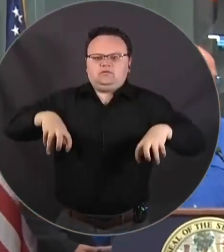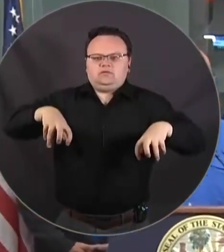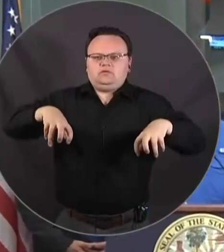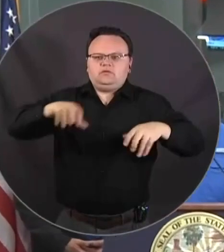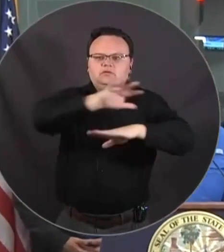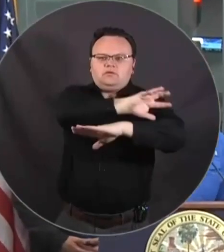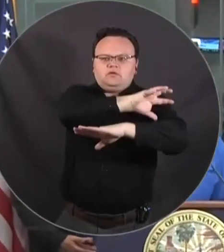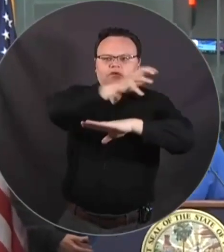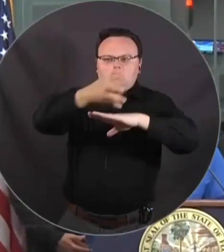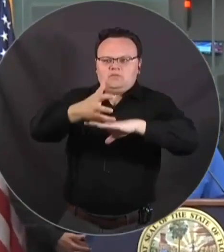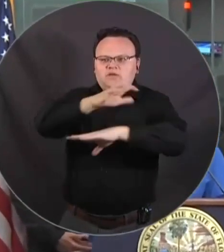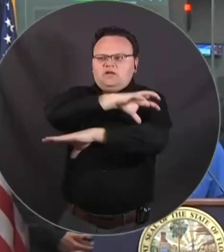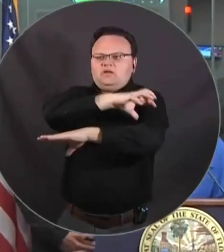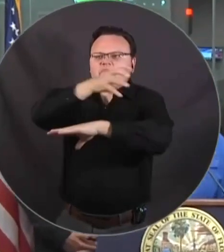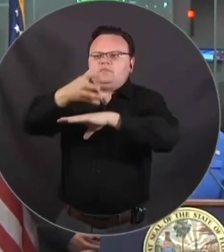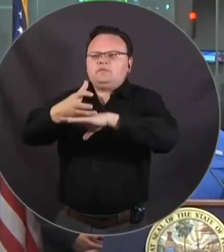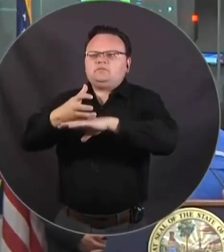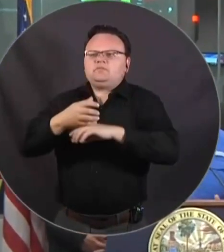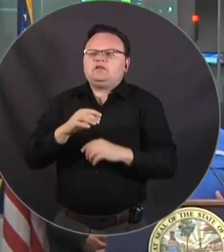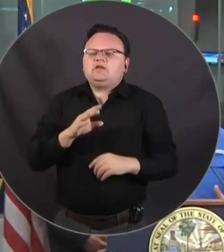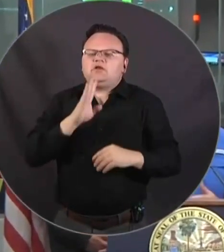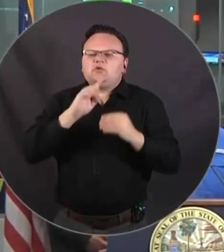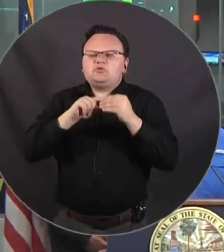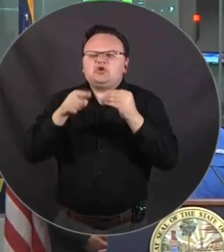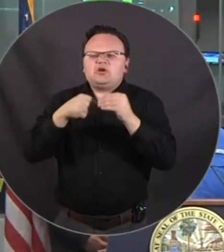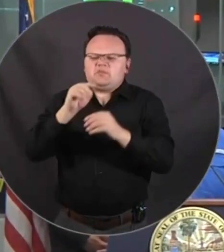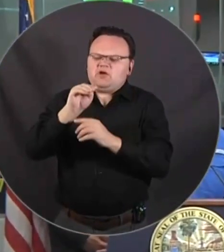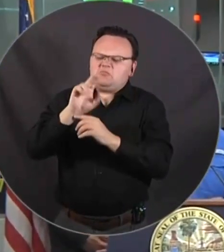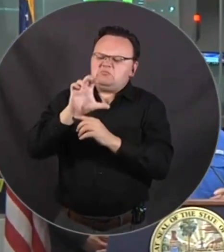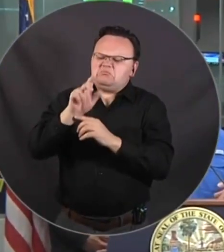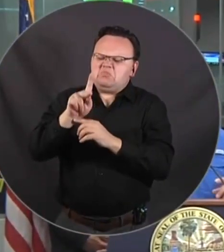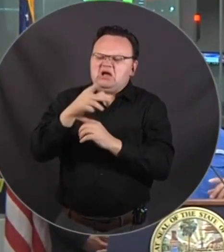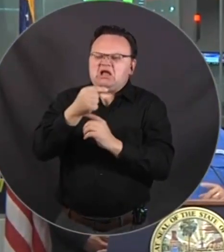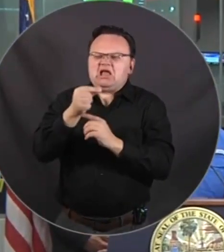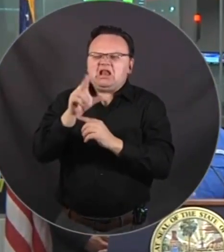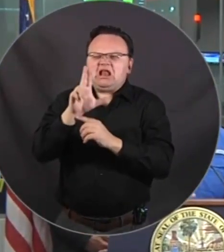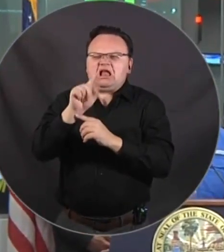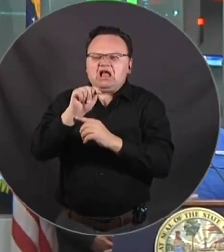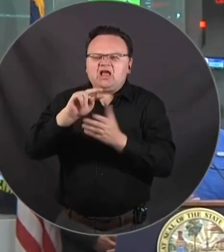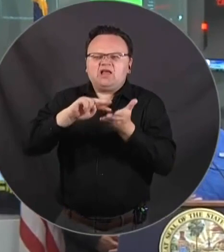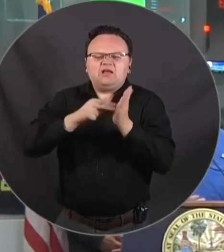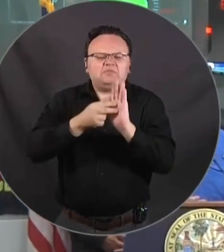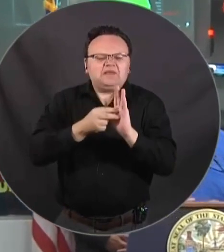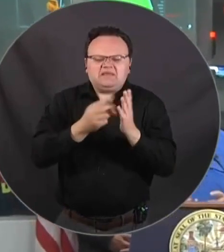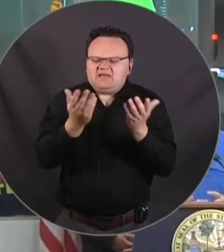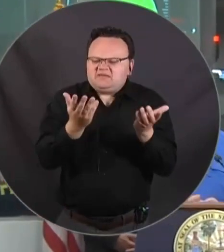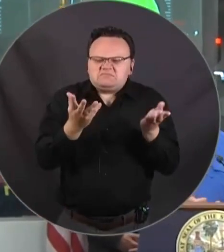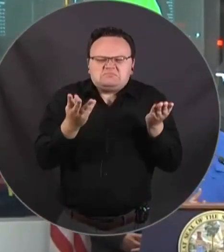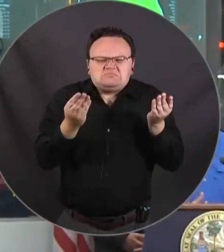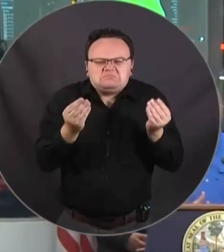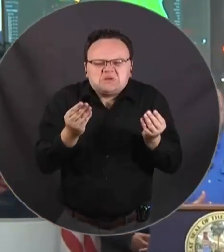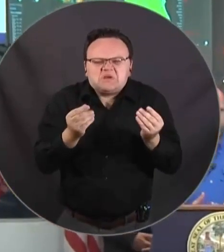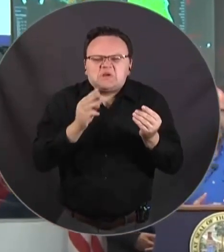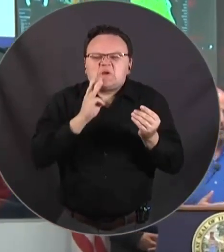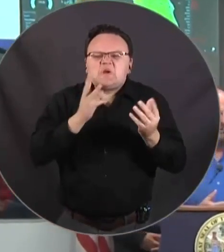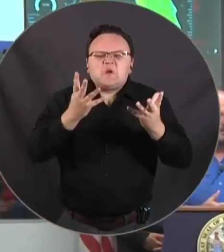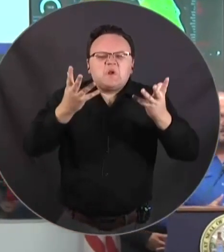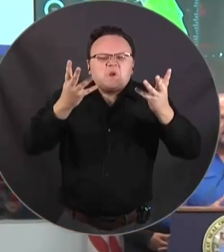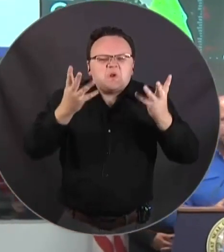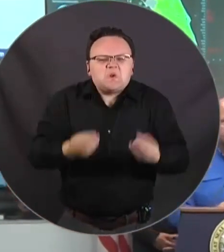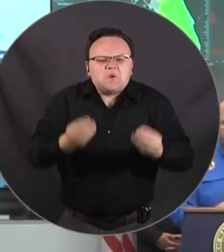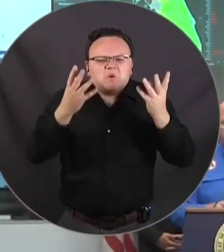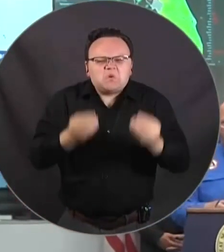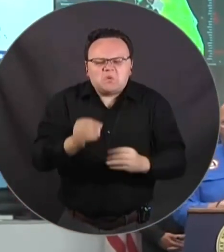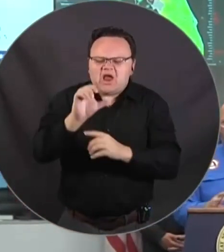Put your muck and gut. So what do we talk about muck and gut? This is the mud that came in your home. This is the wet sheetrock, the wet carpet, the wet